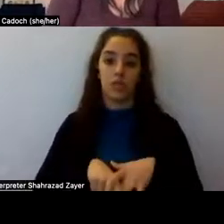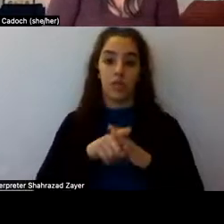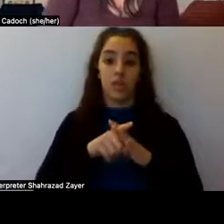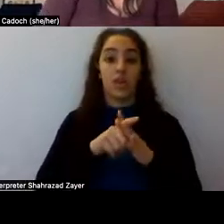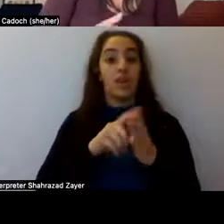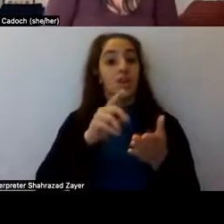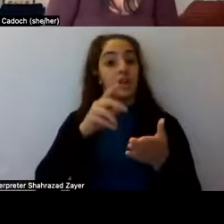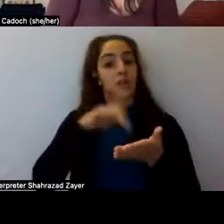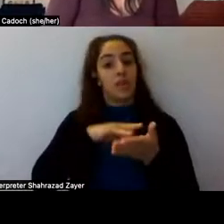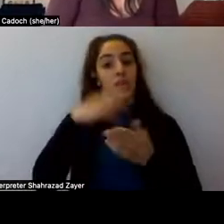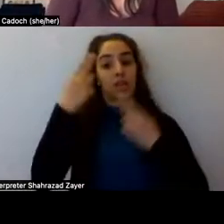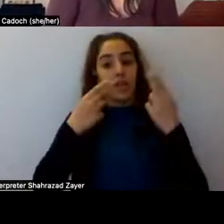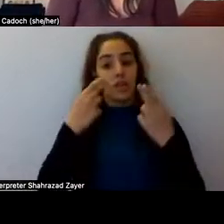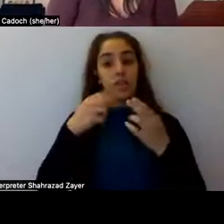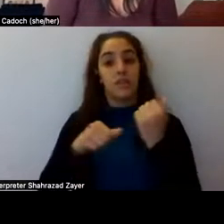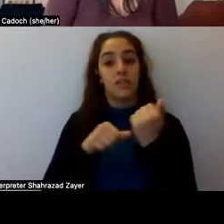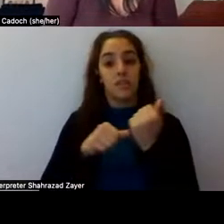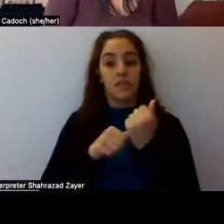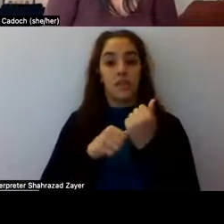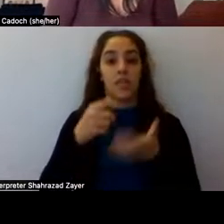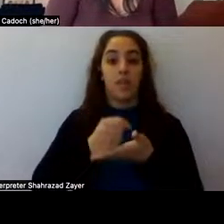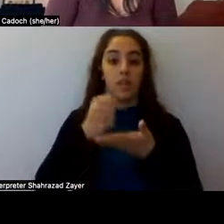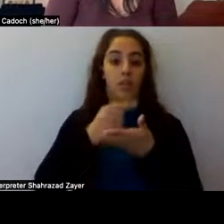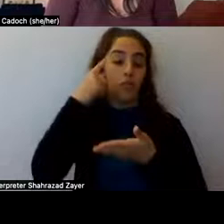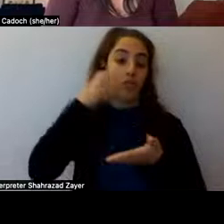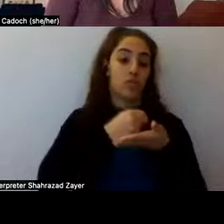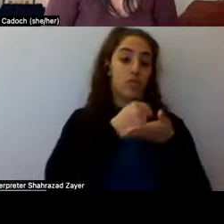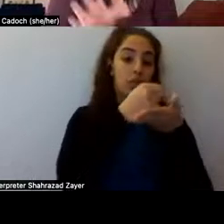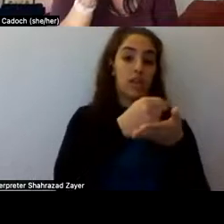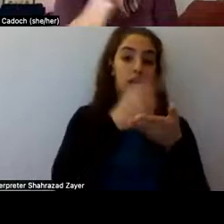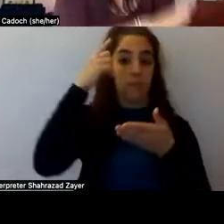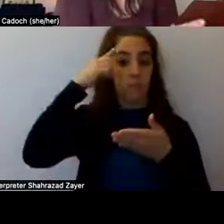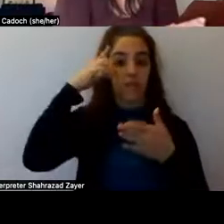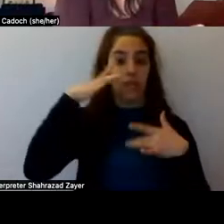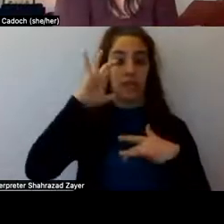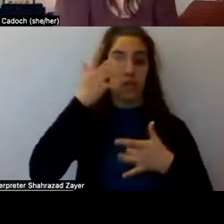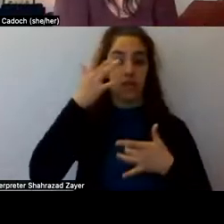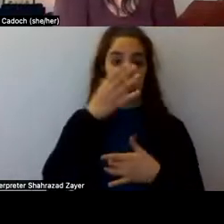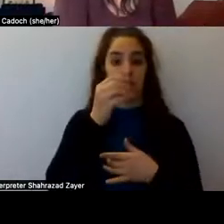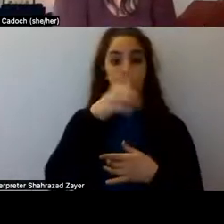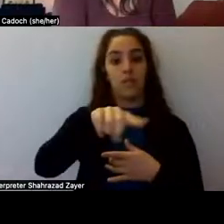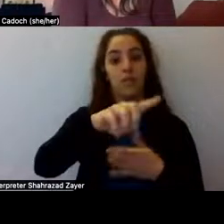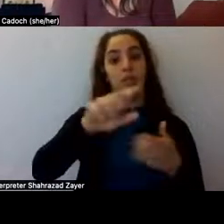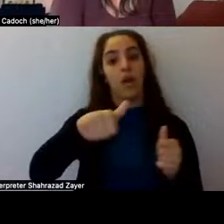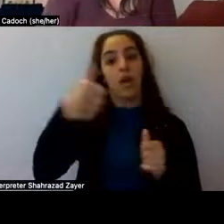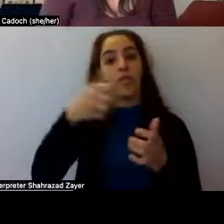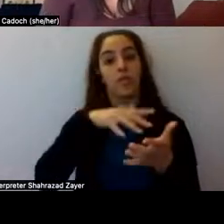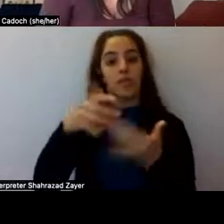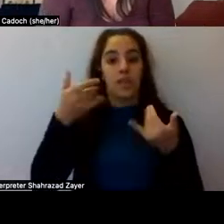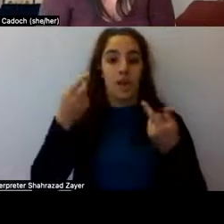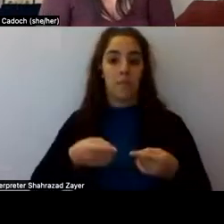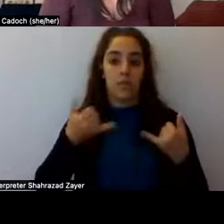for the treatment of, uh, mental illnesses. Um, and then here are a series of other studies that are happening currently,